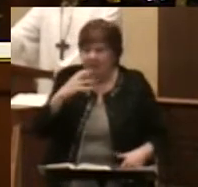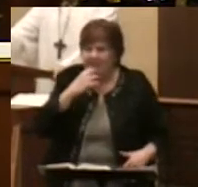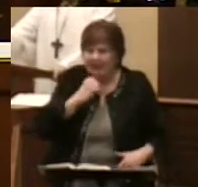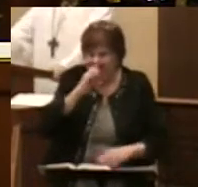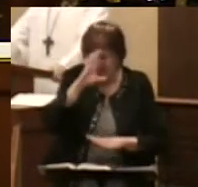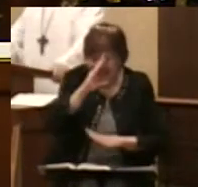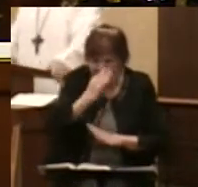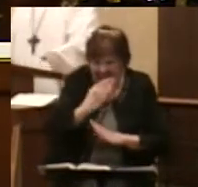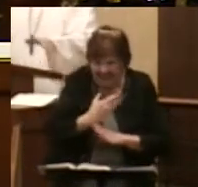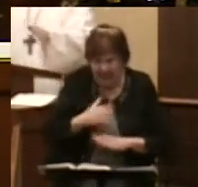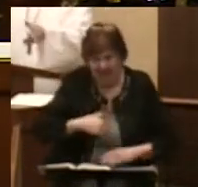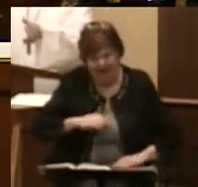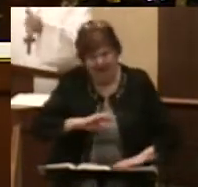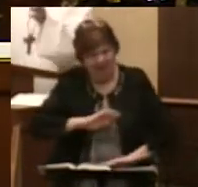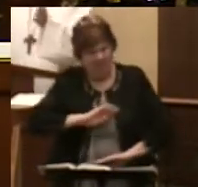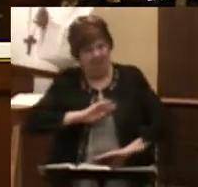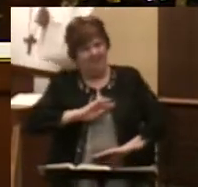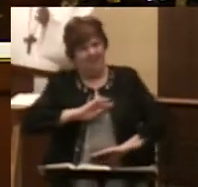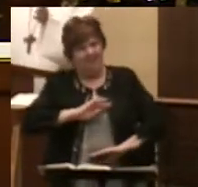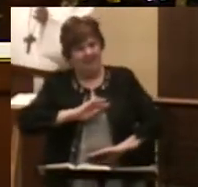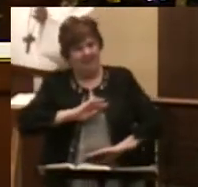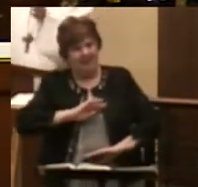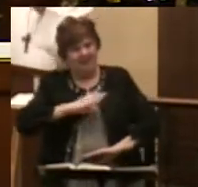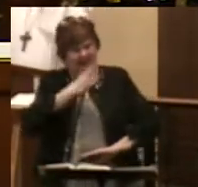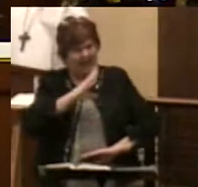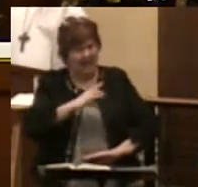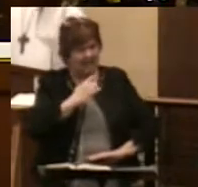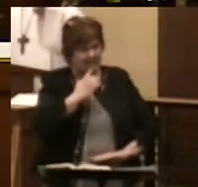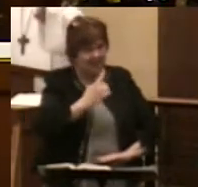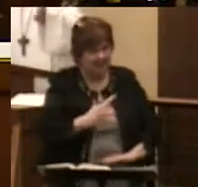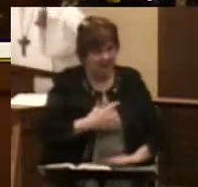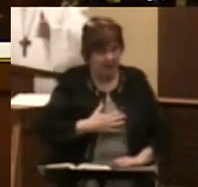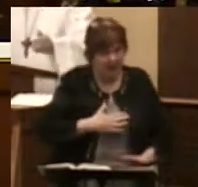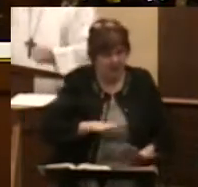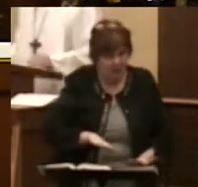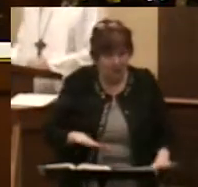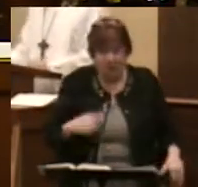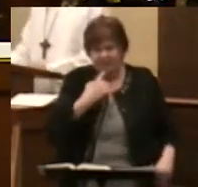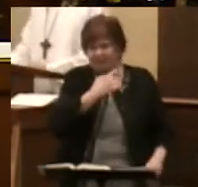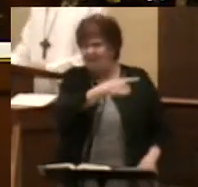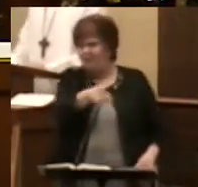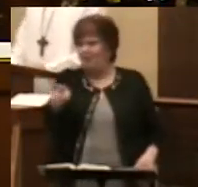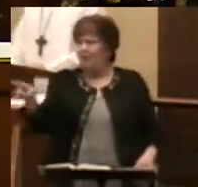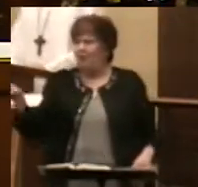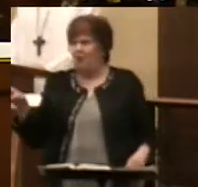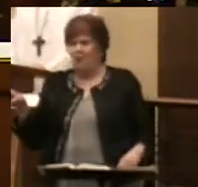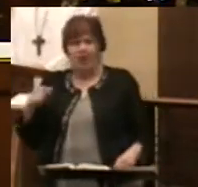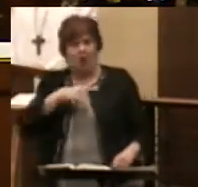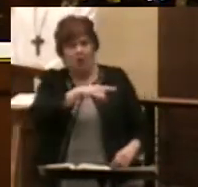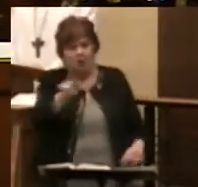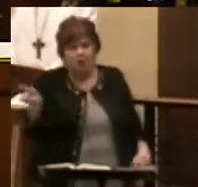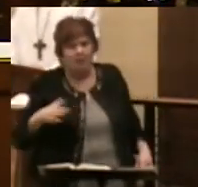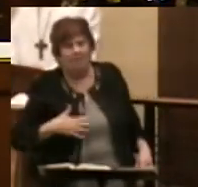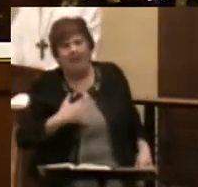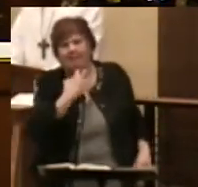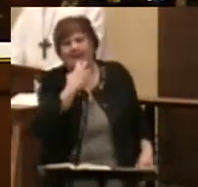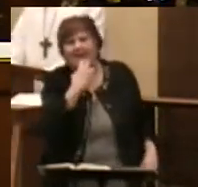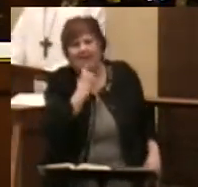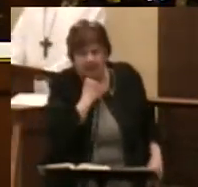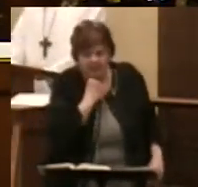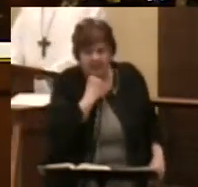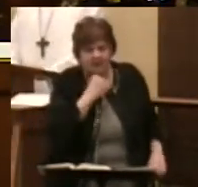Because of that God now says to Rafe and God now says to you you are my beloved child